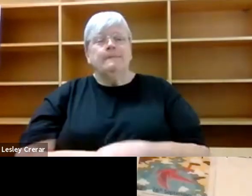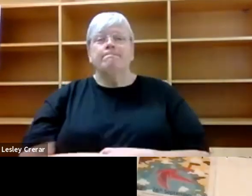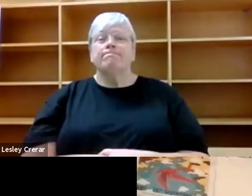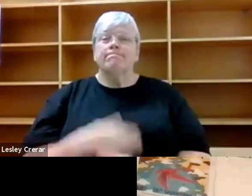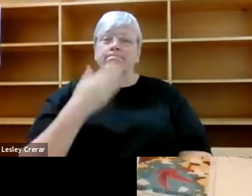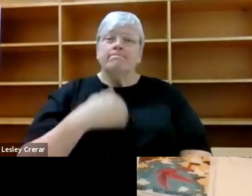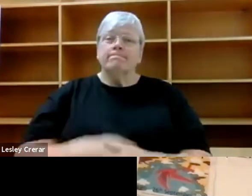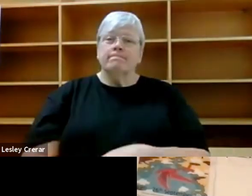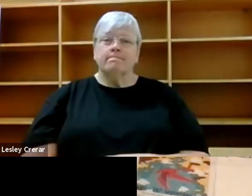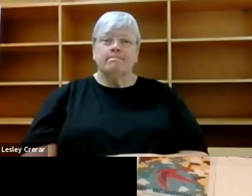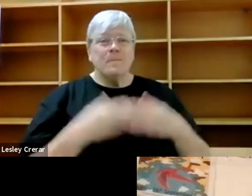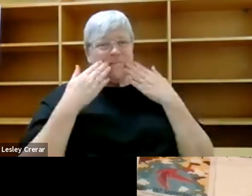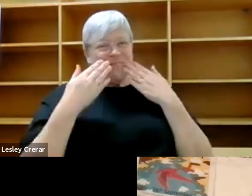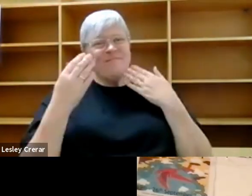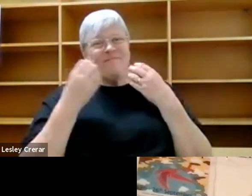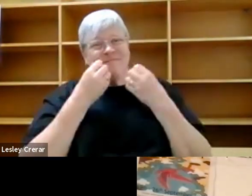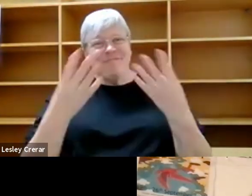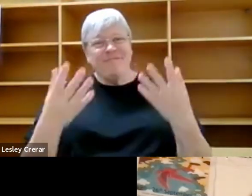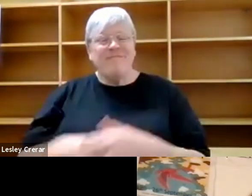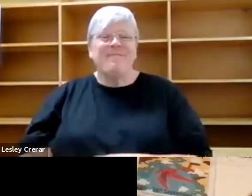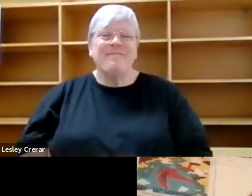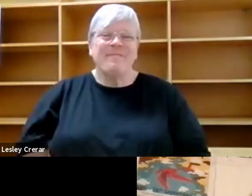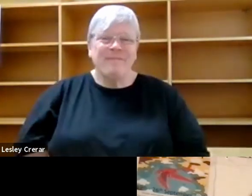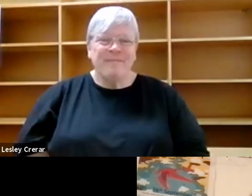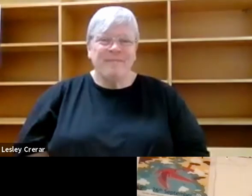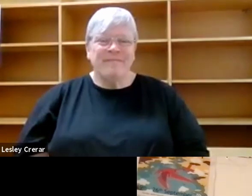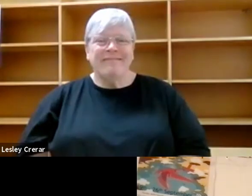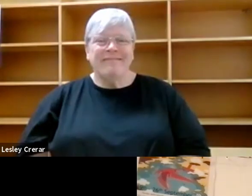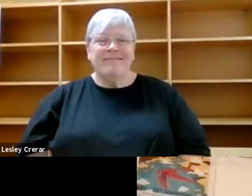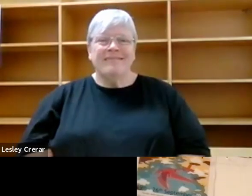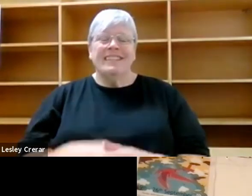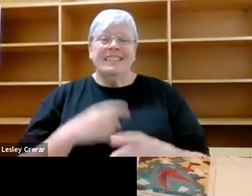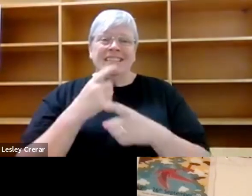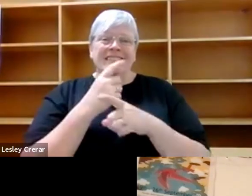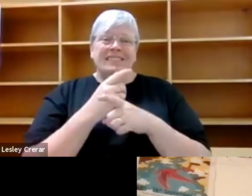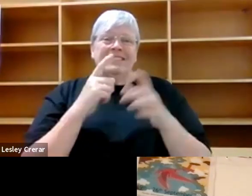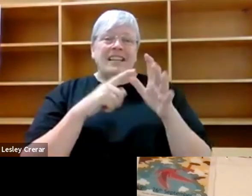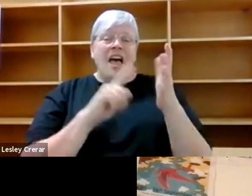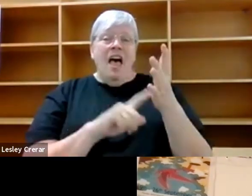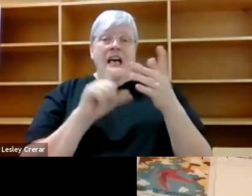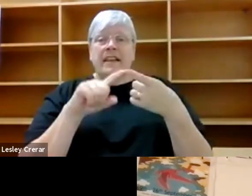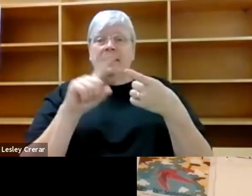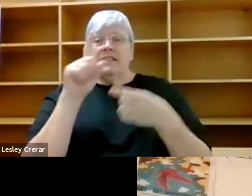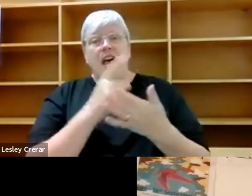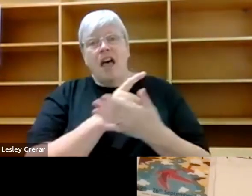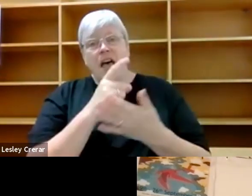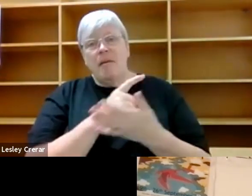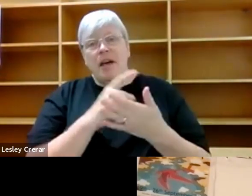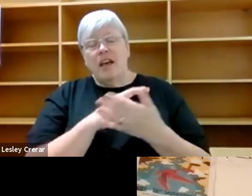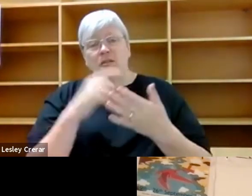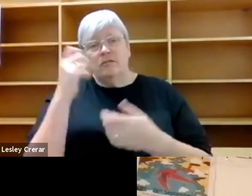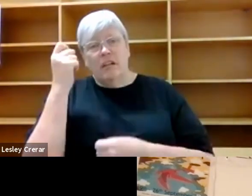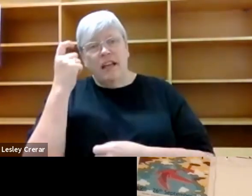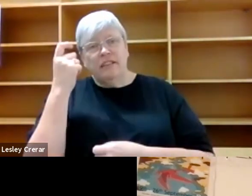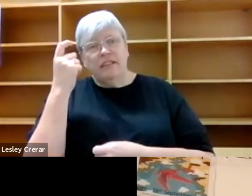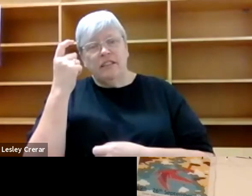Thank you for that beautiful reading, Jessica. We talked with Alice about the idea of, well, I suggested the